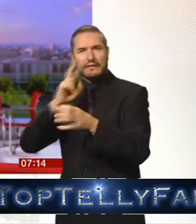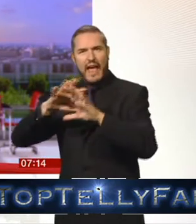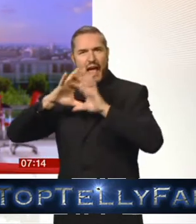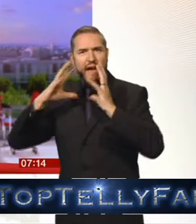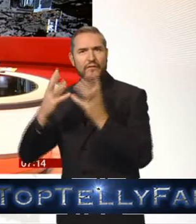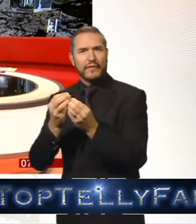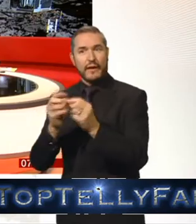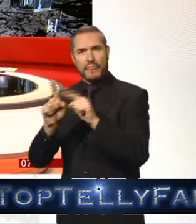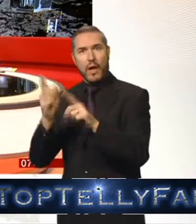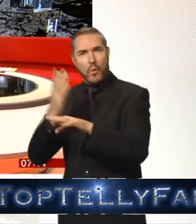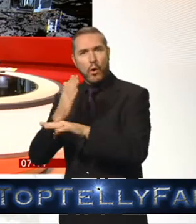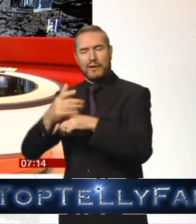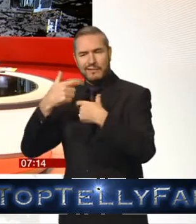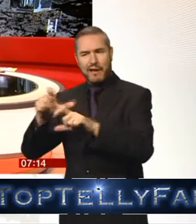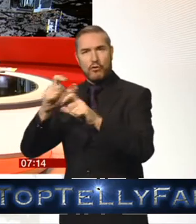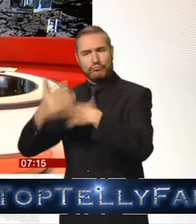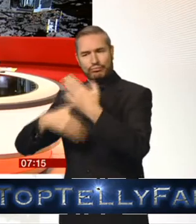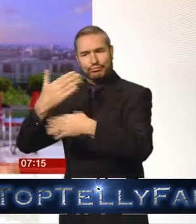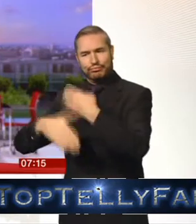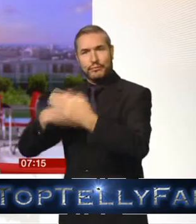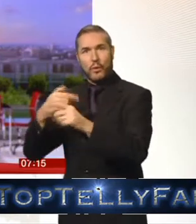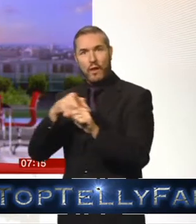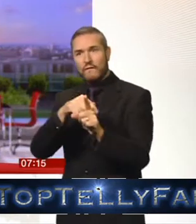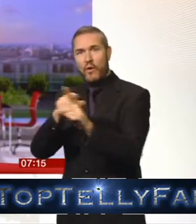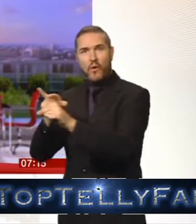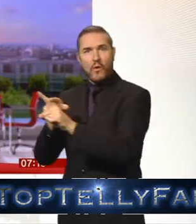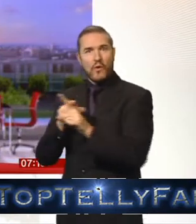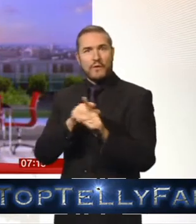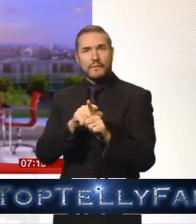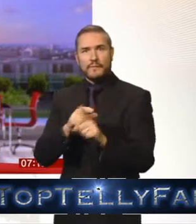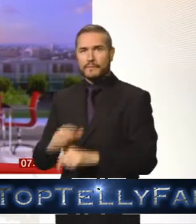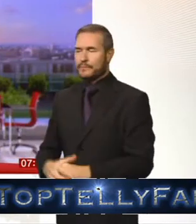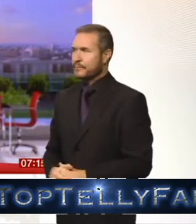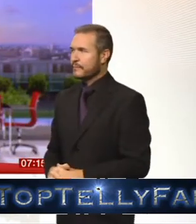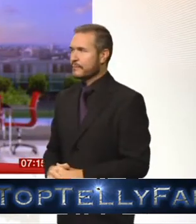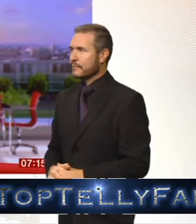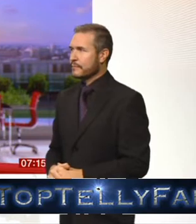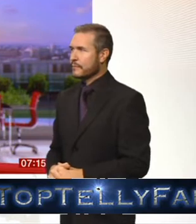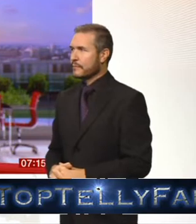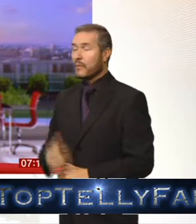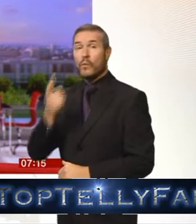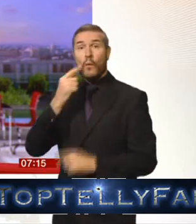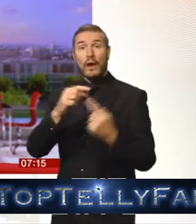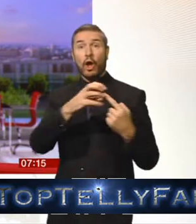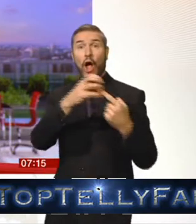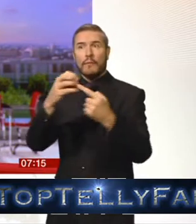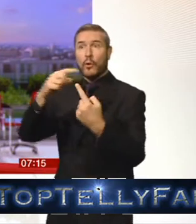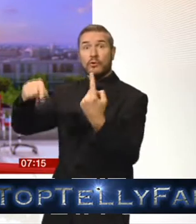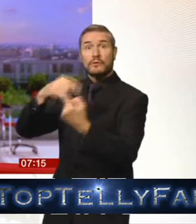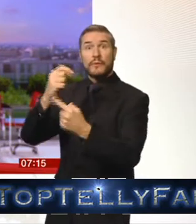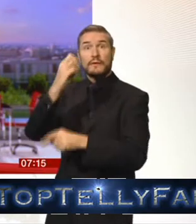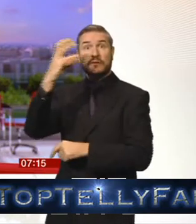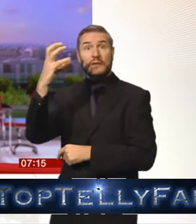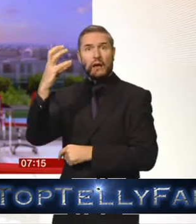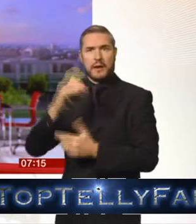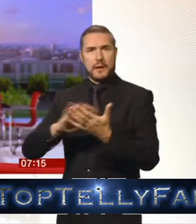that work carries on yes it's going to follow it as it goes the comet 67p as it goes around the Sun and as it begins to